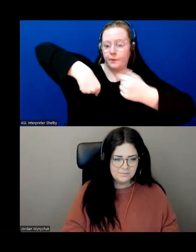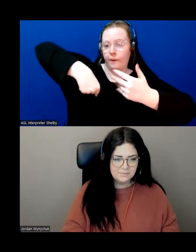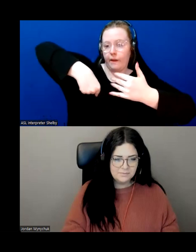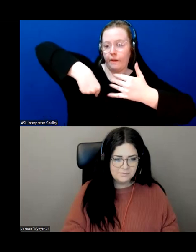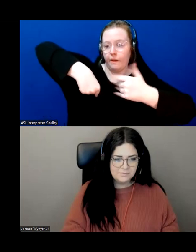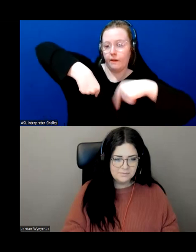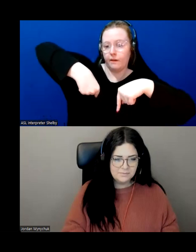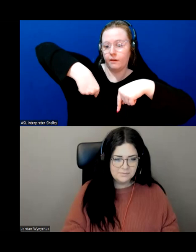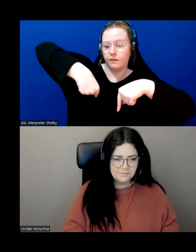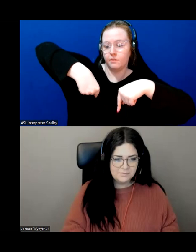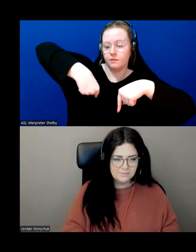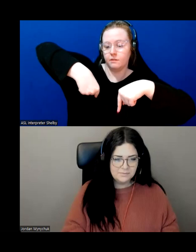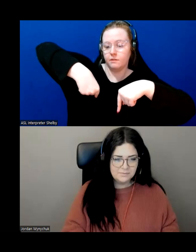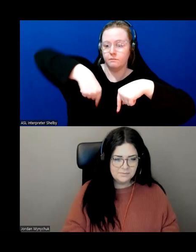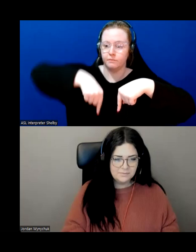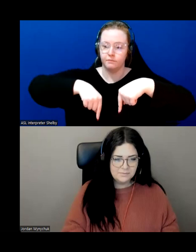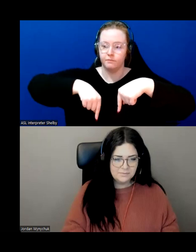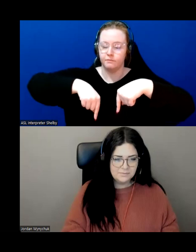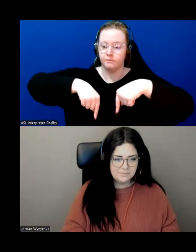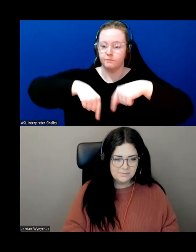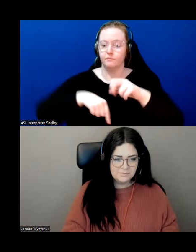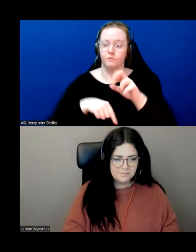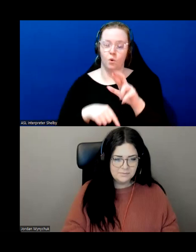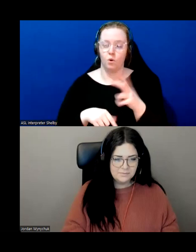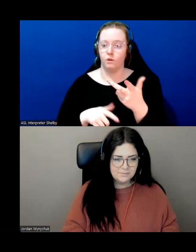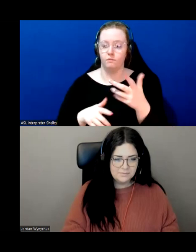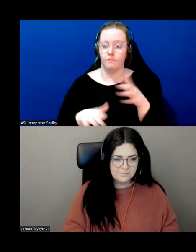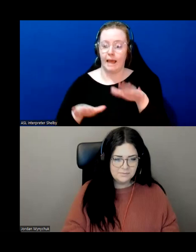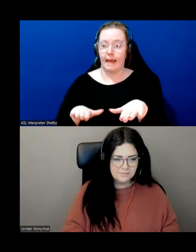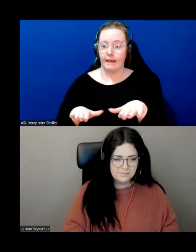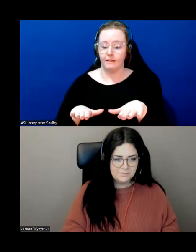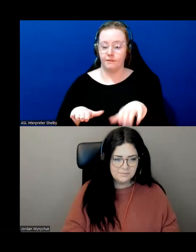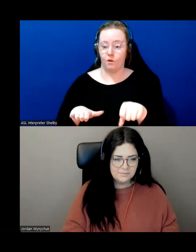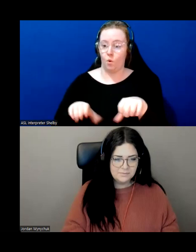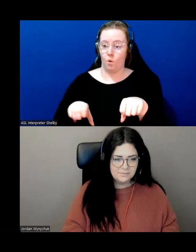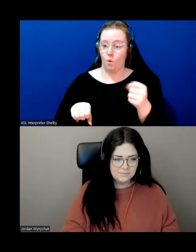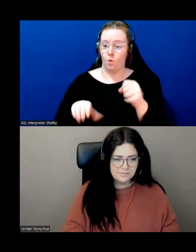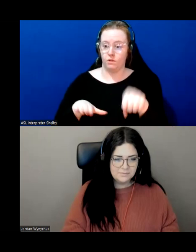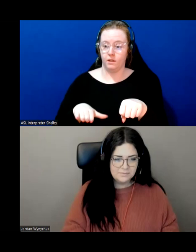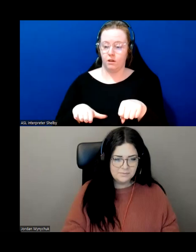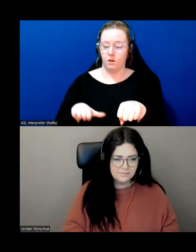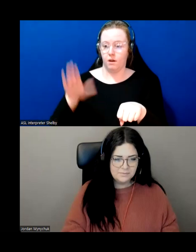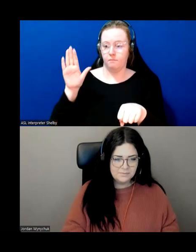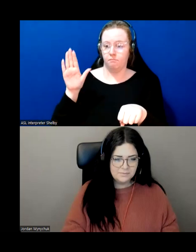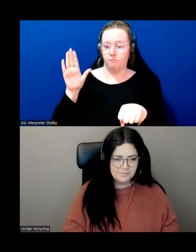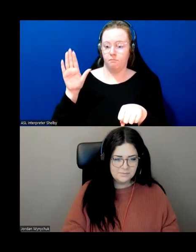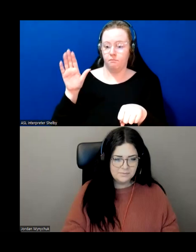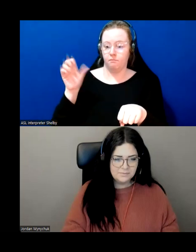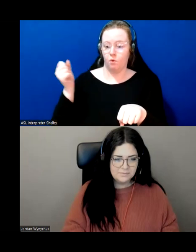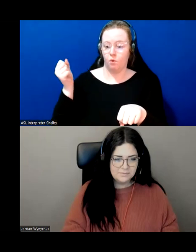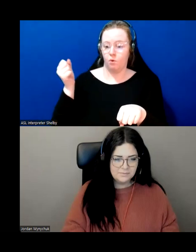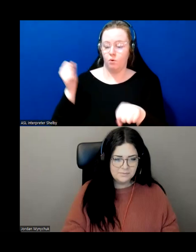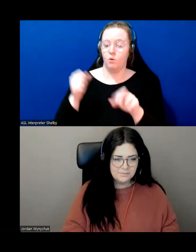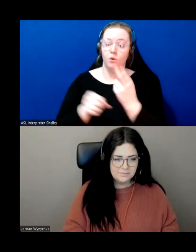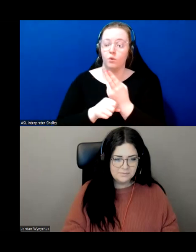and take one hand off your sink and then maybe the other you have it right there and with your chair you can use the chair as a